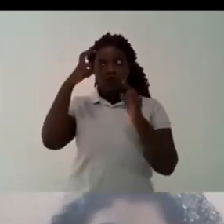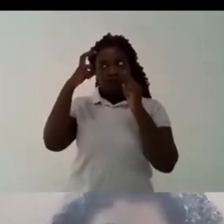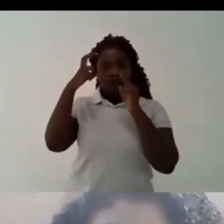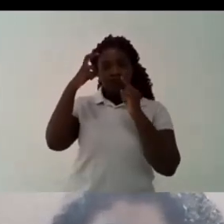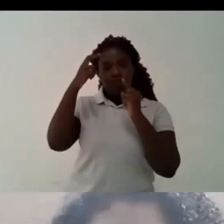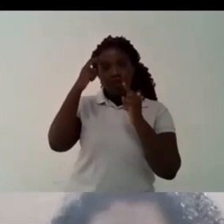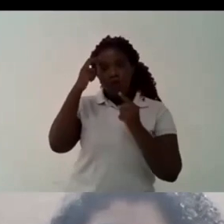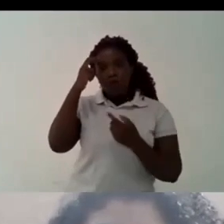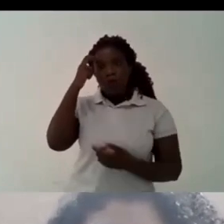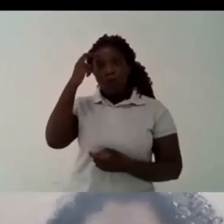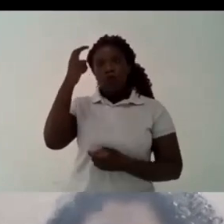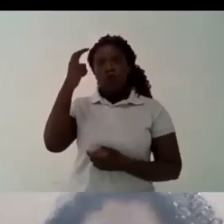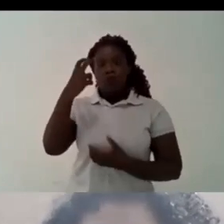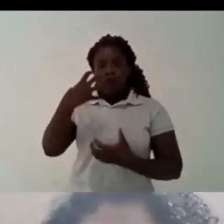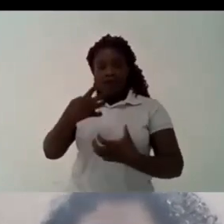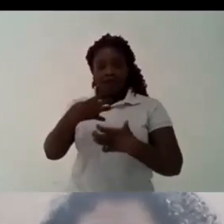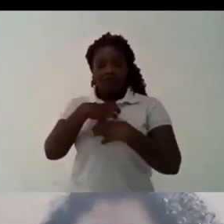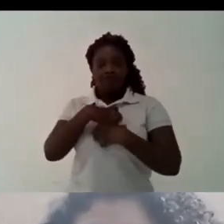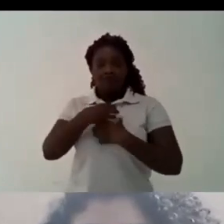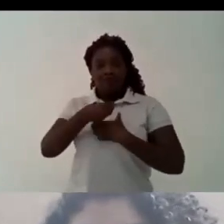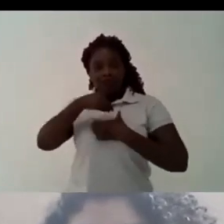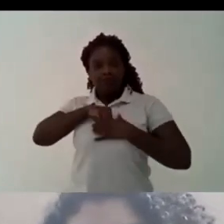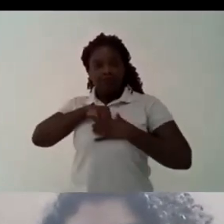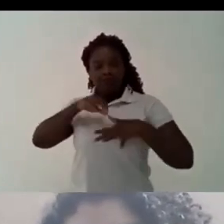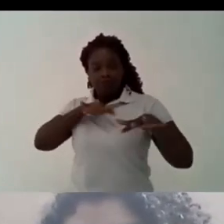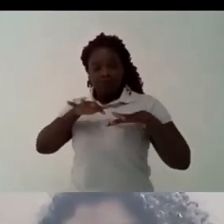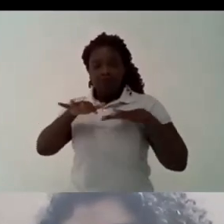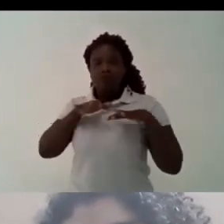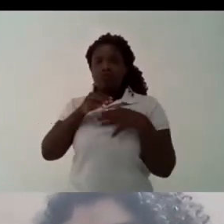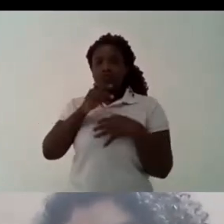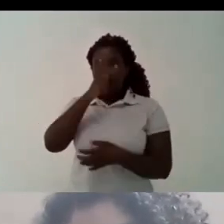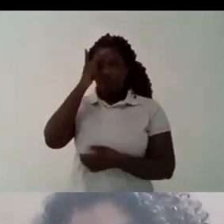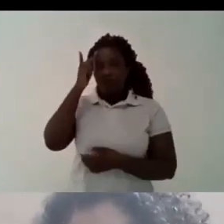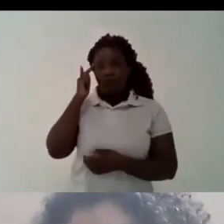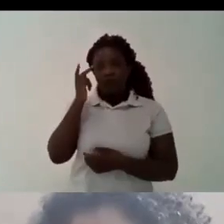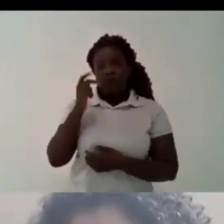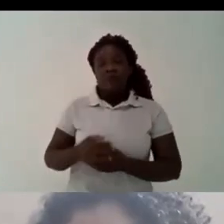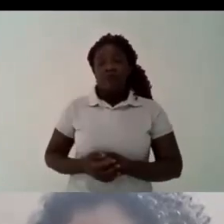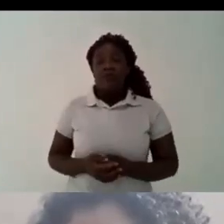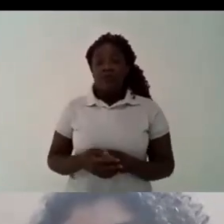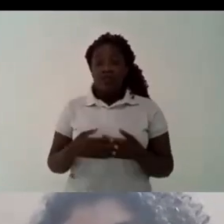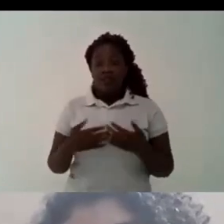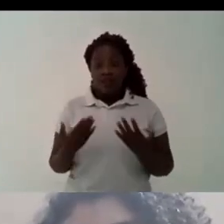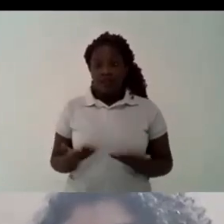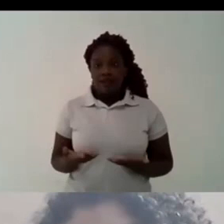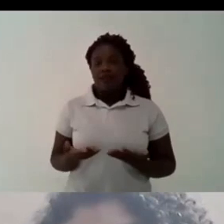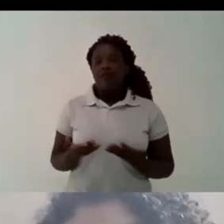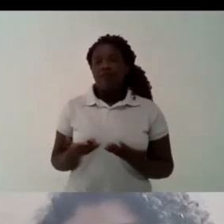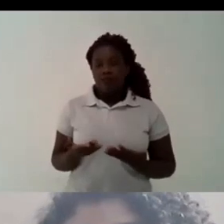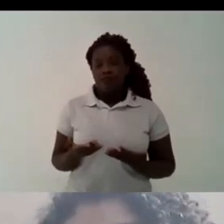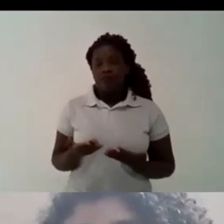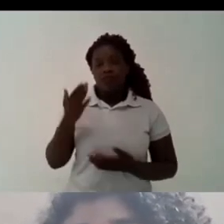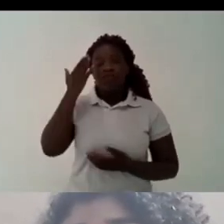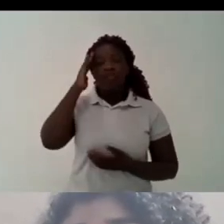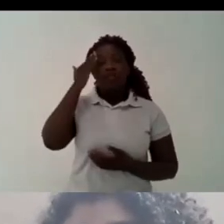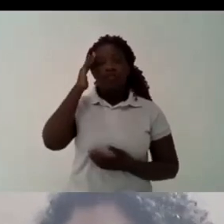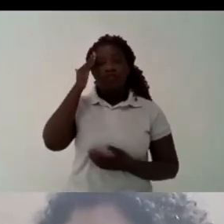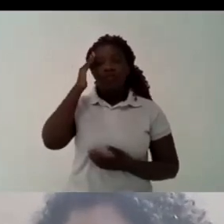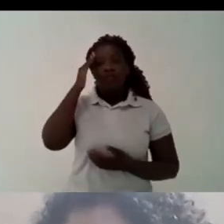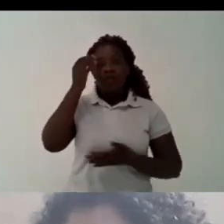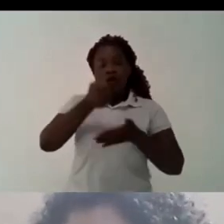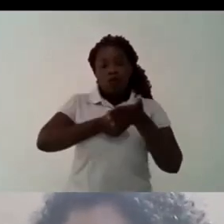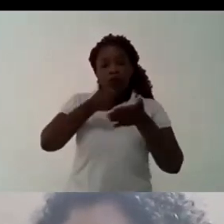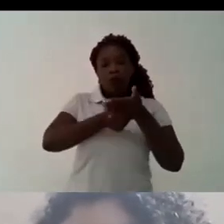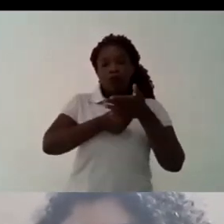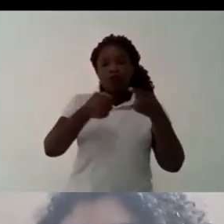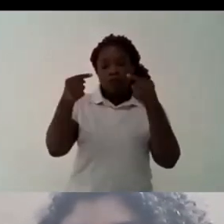what is the driving force for us in the academia is a sense